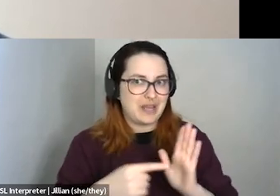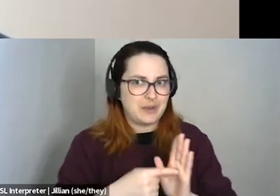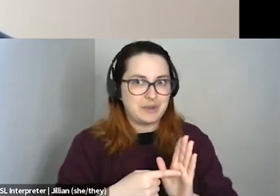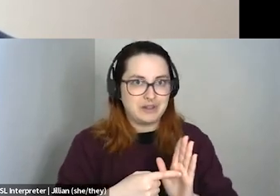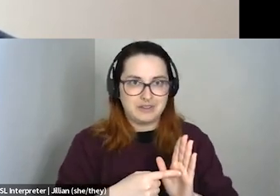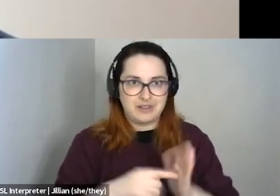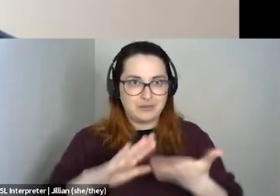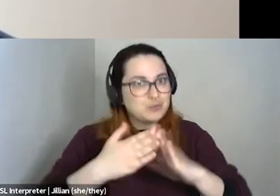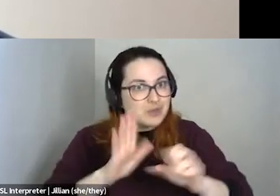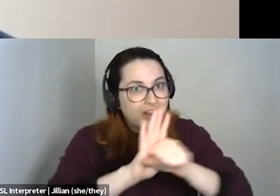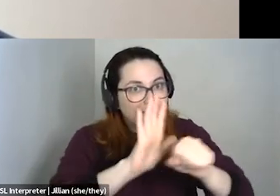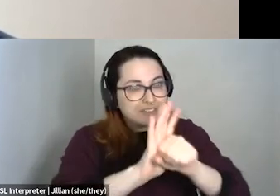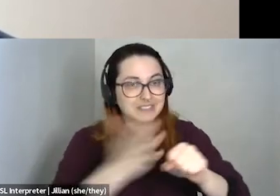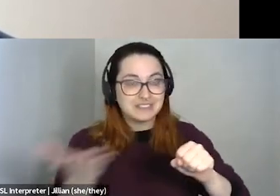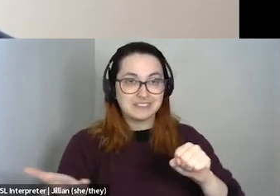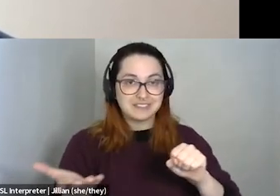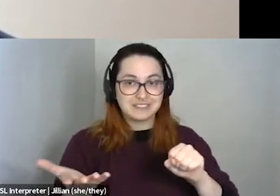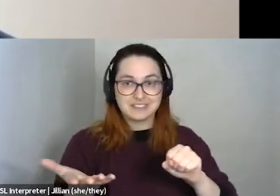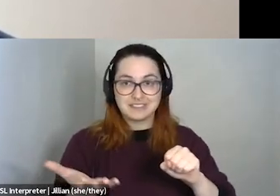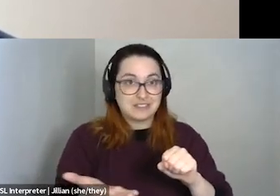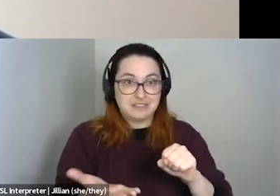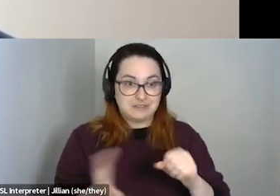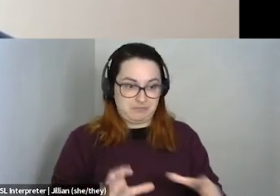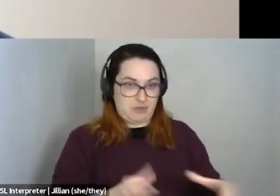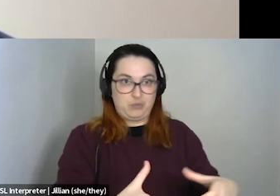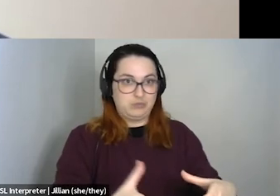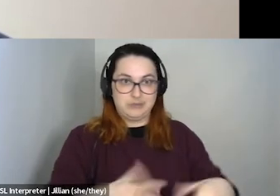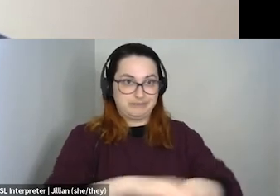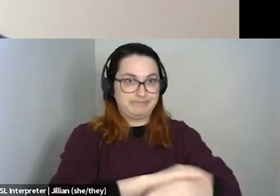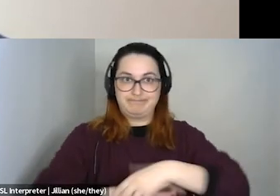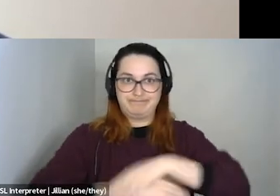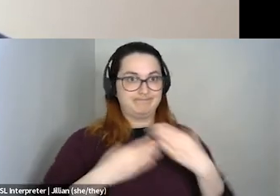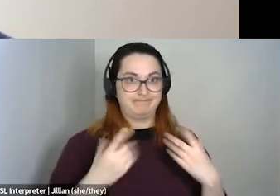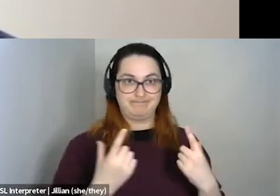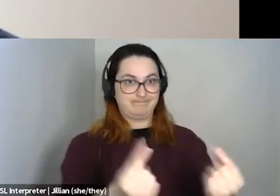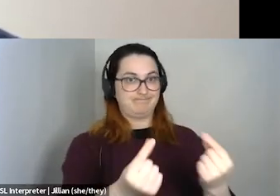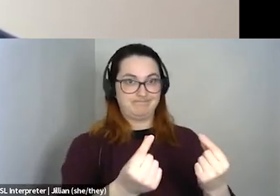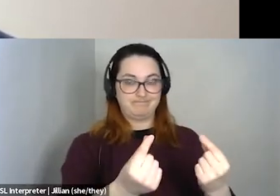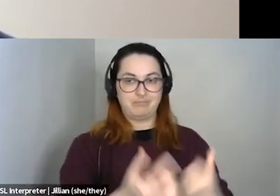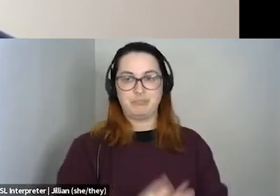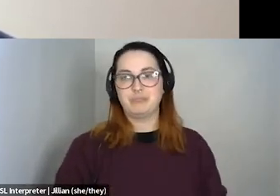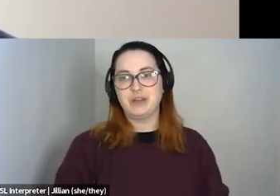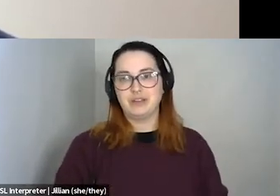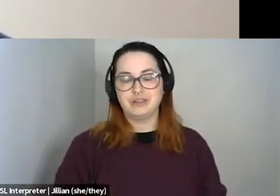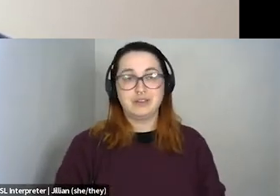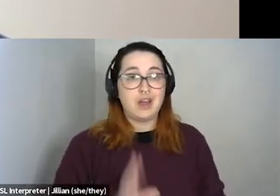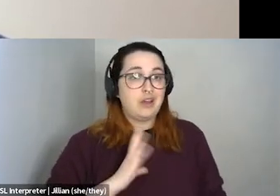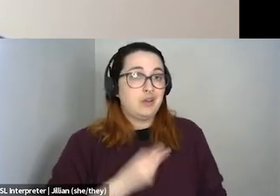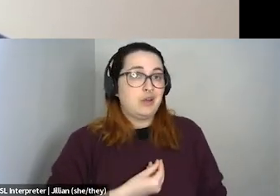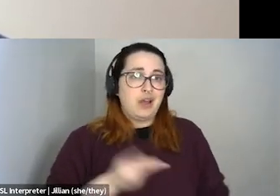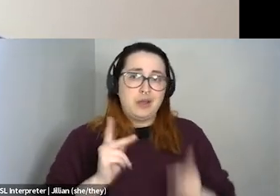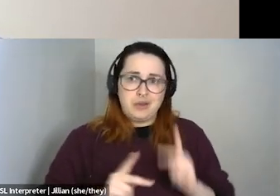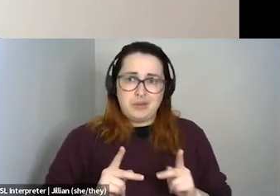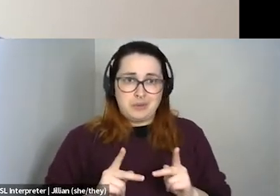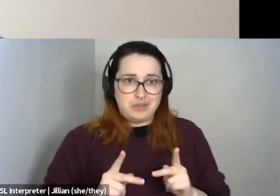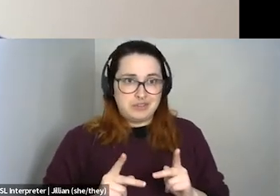community advocacy too, um, that they just, they just did that, but also we can't expect trans people to do that kind of